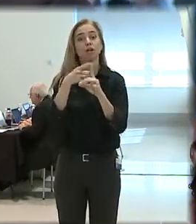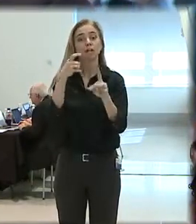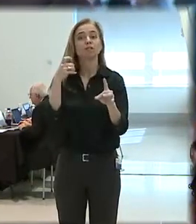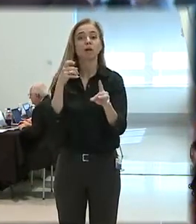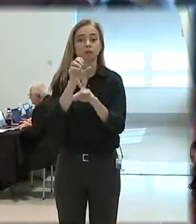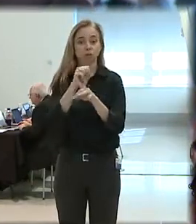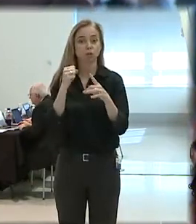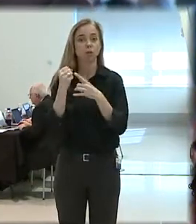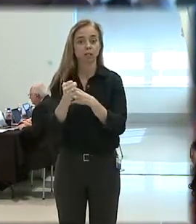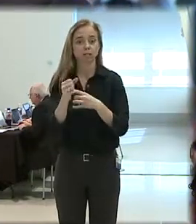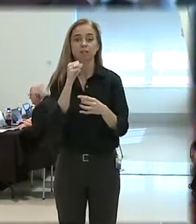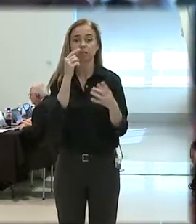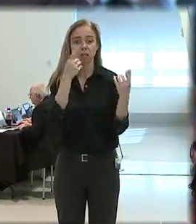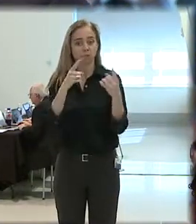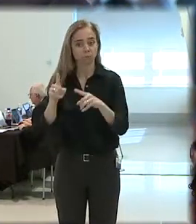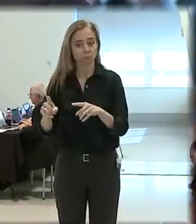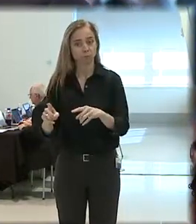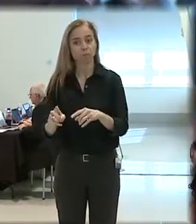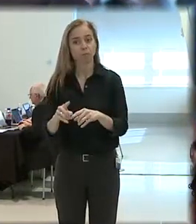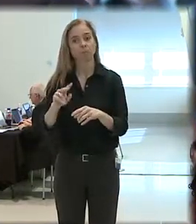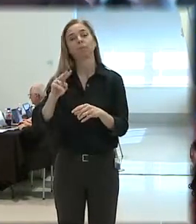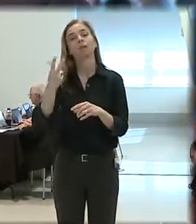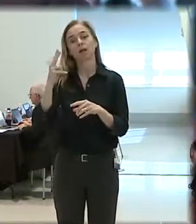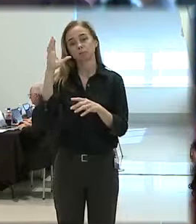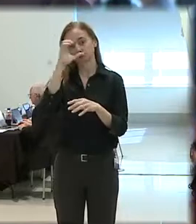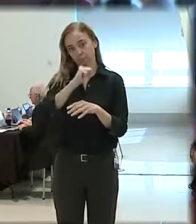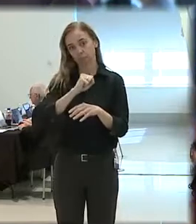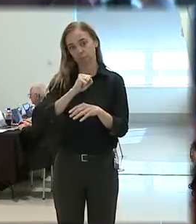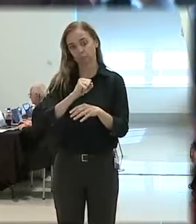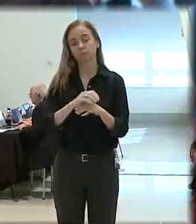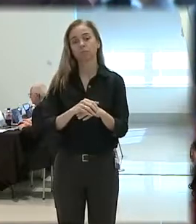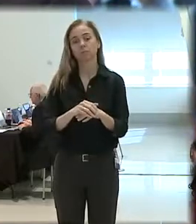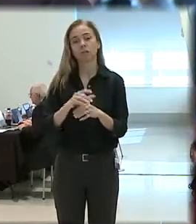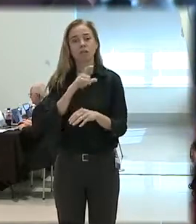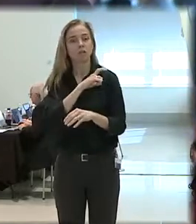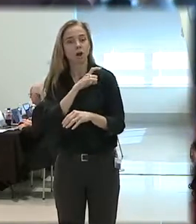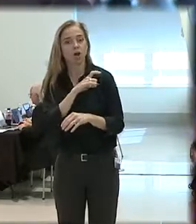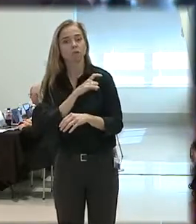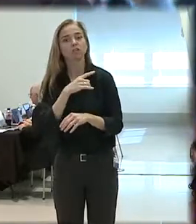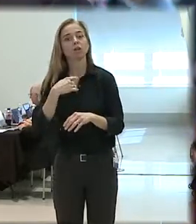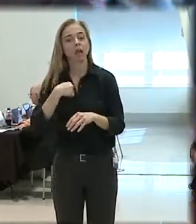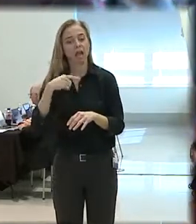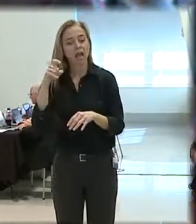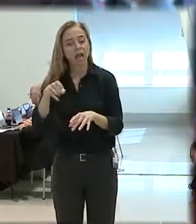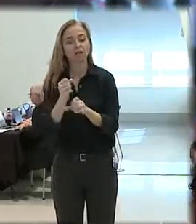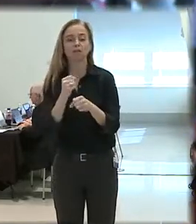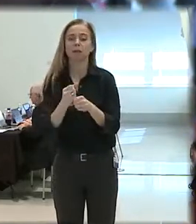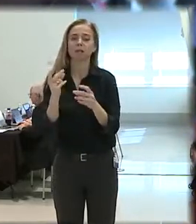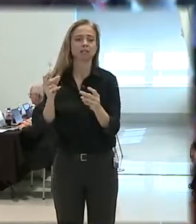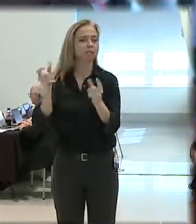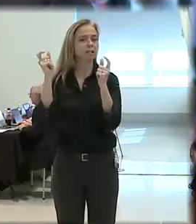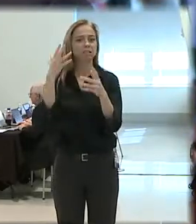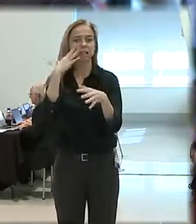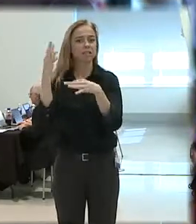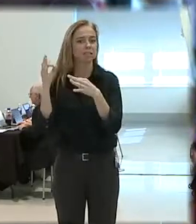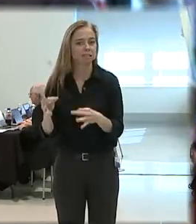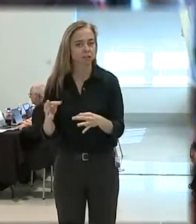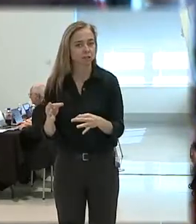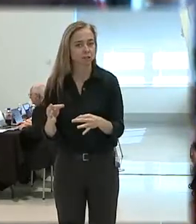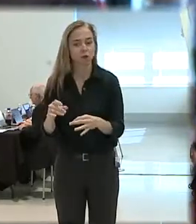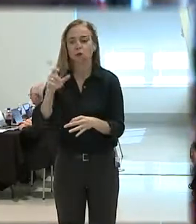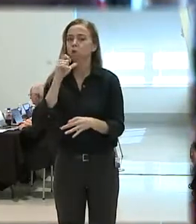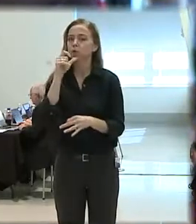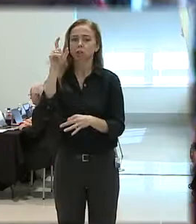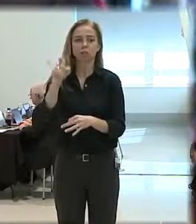controversial shooting by an officer, it's not unusual to hear a police officer say, the officer had to make a split-second decision. We shouldn't have to